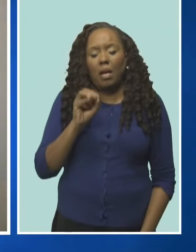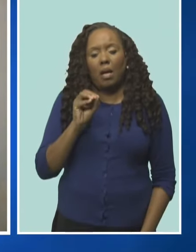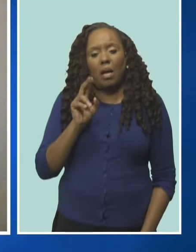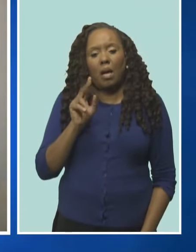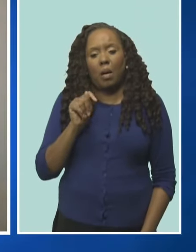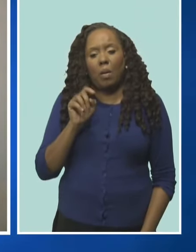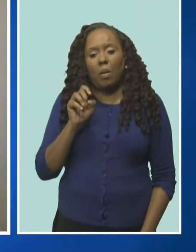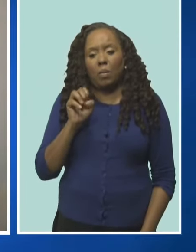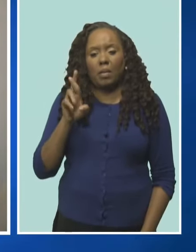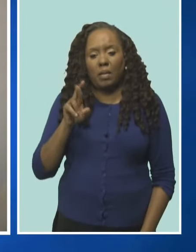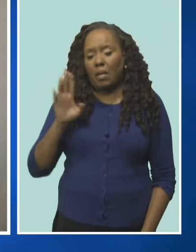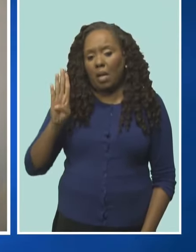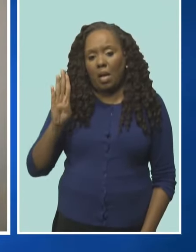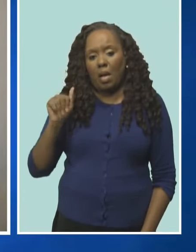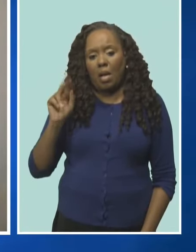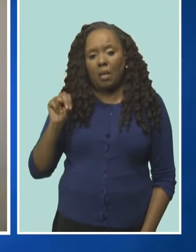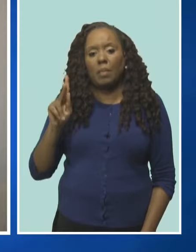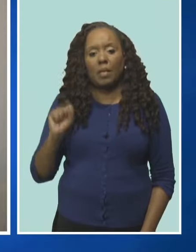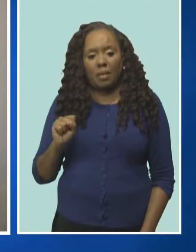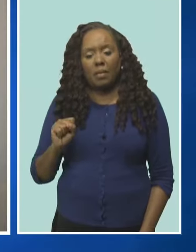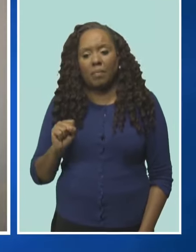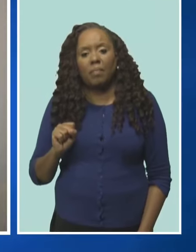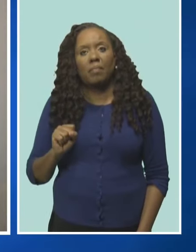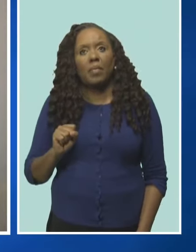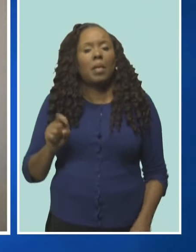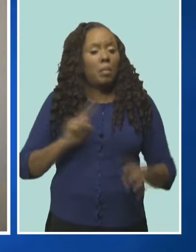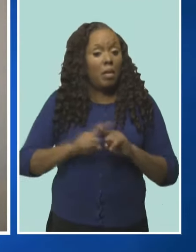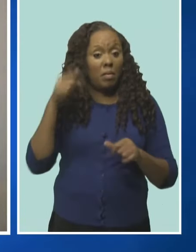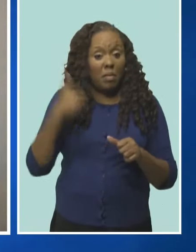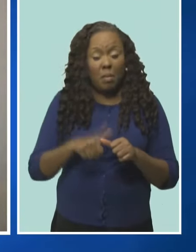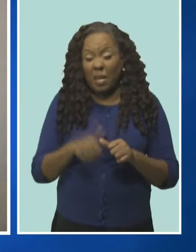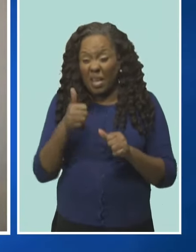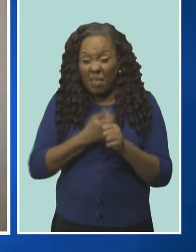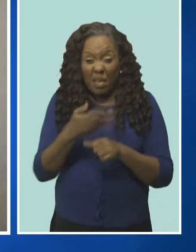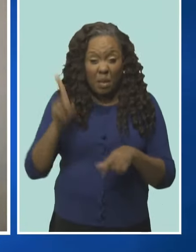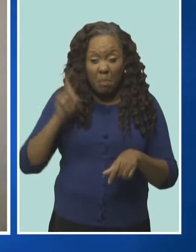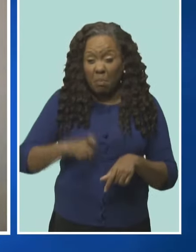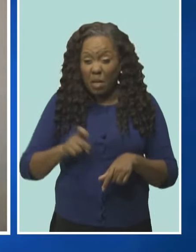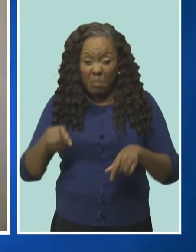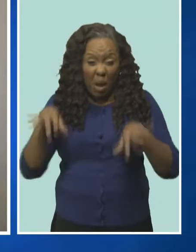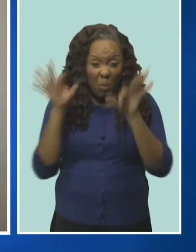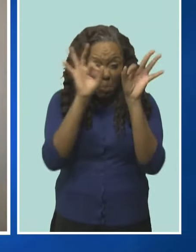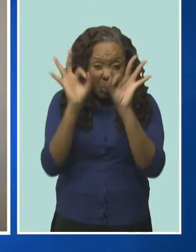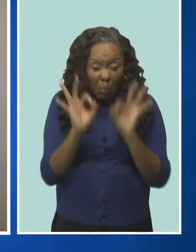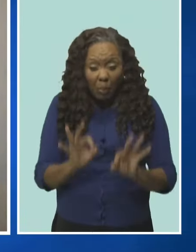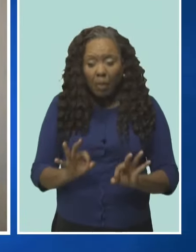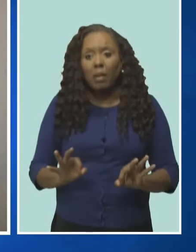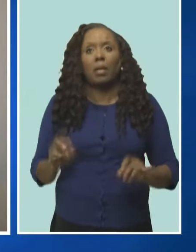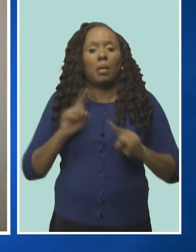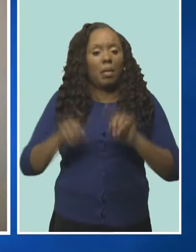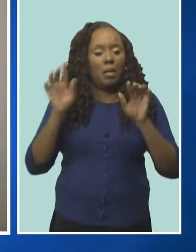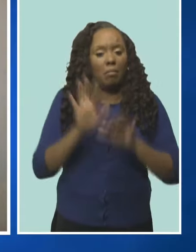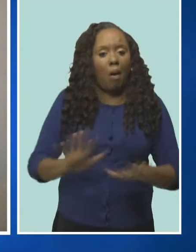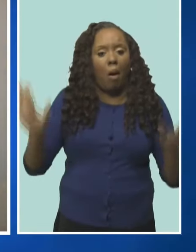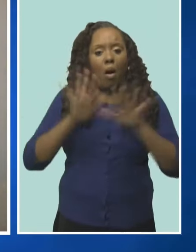continuous because I's must be dotted and T's crossed. But it is causing a buzz around the